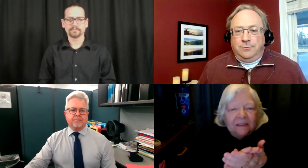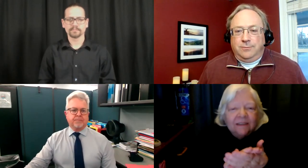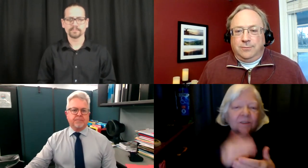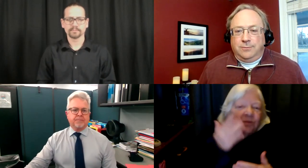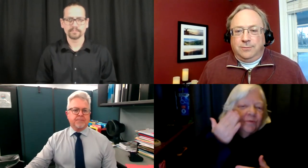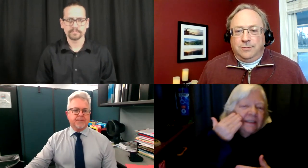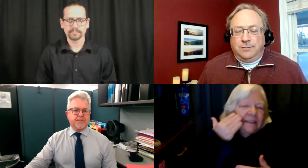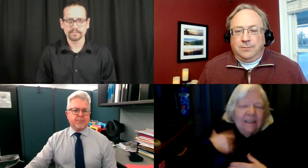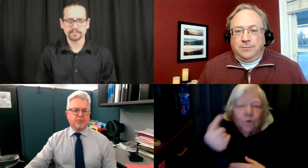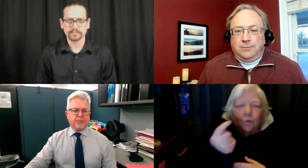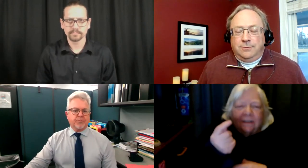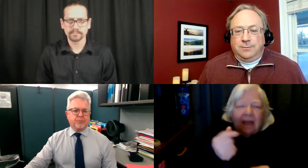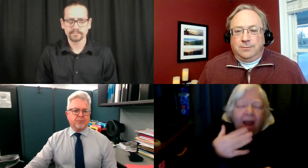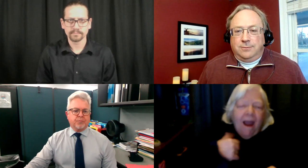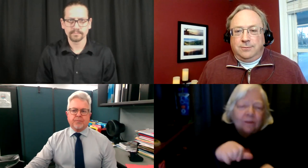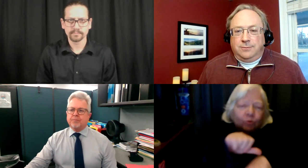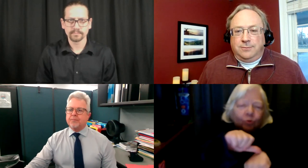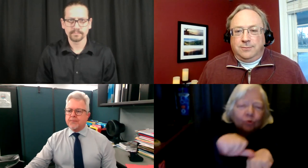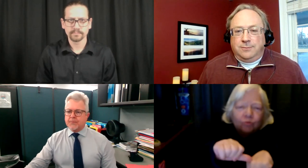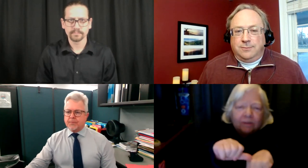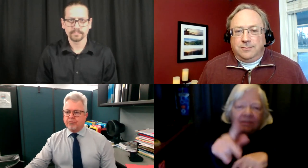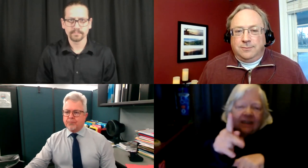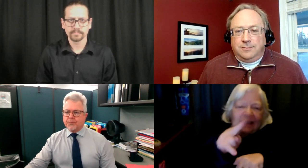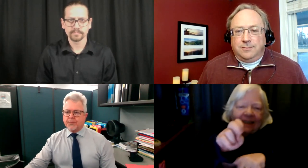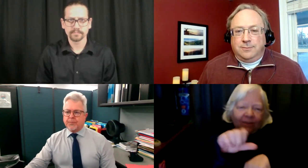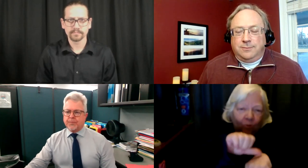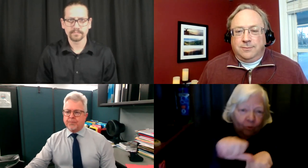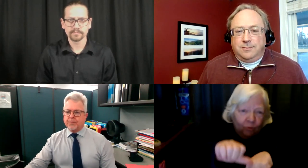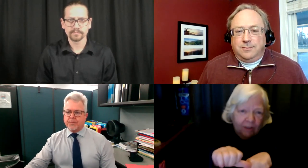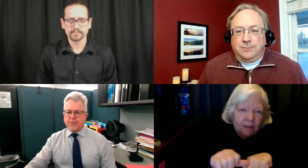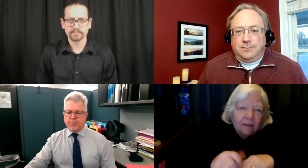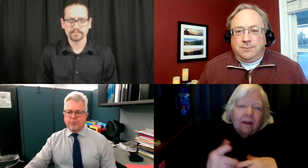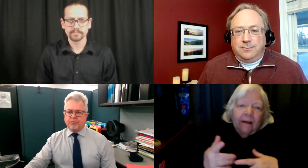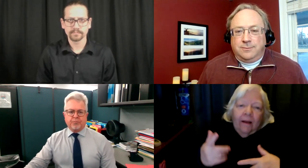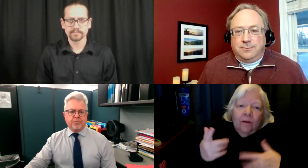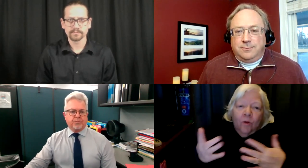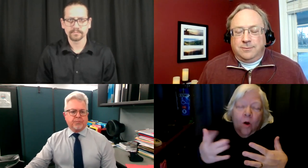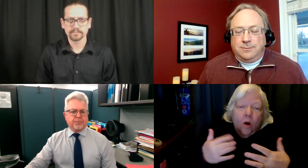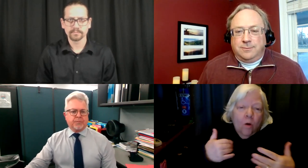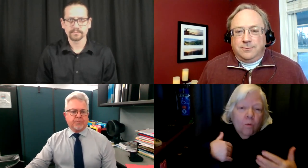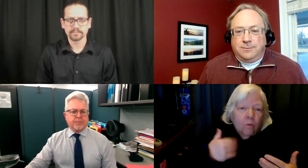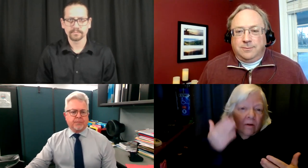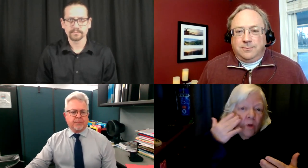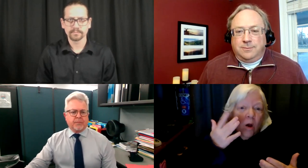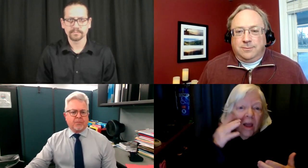So she's saying, my husband recently had surgery on his knee.